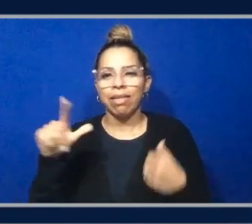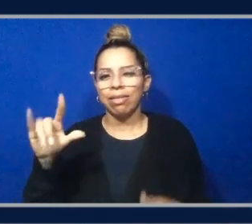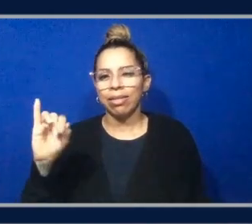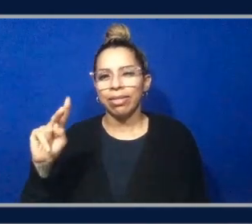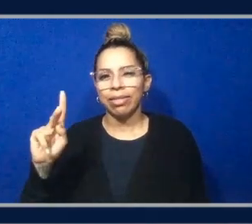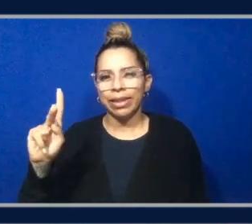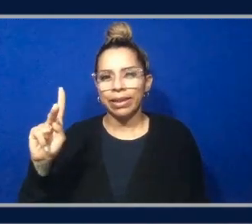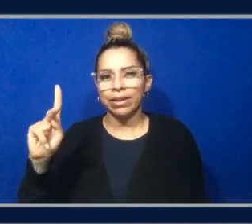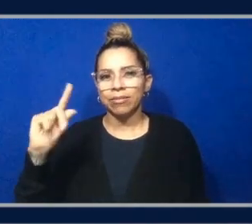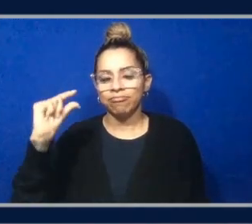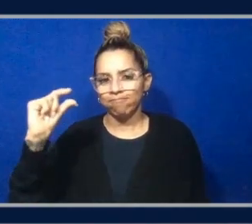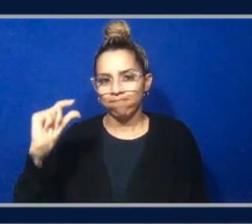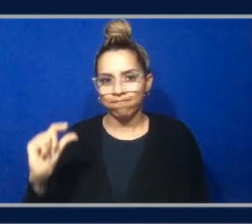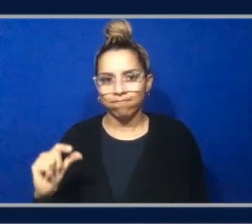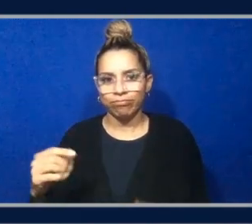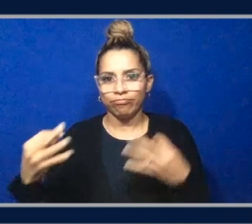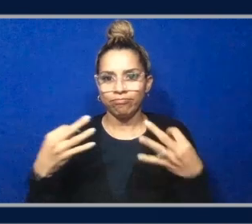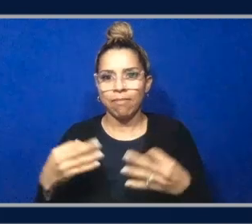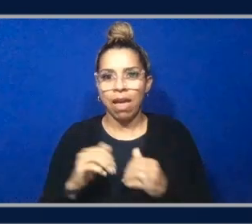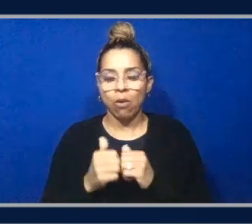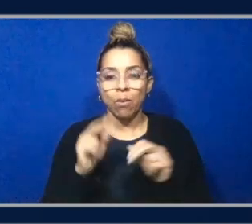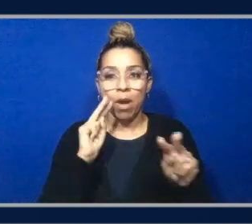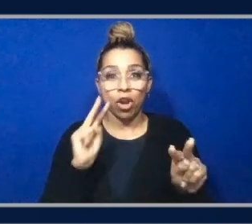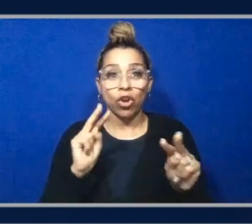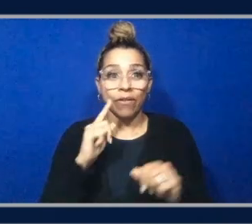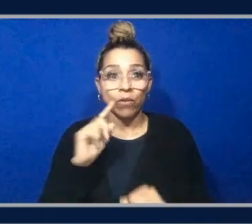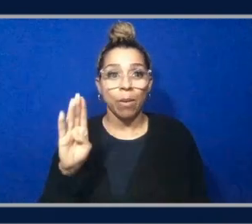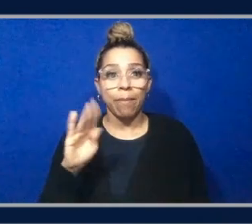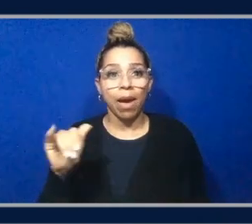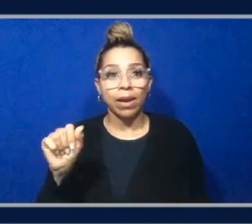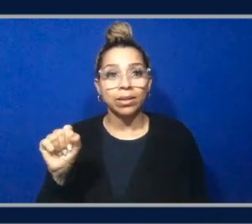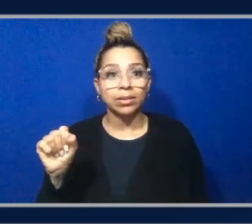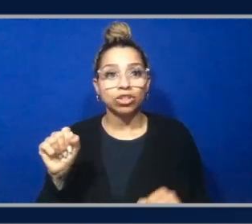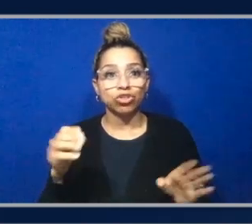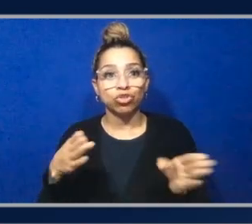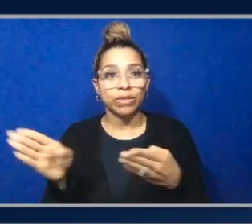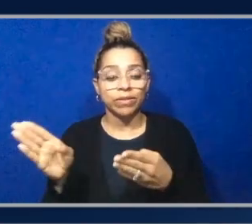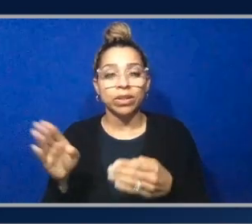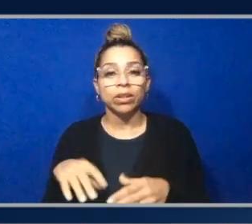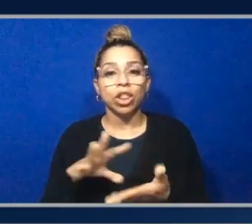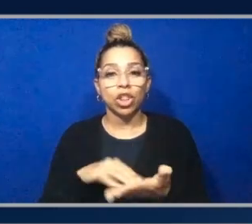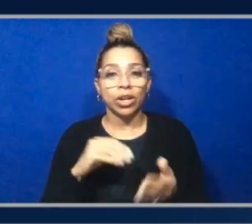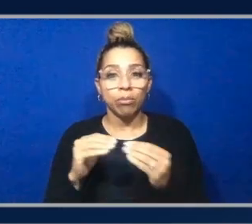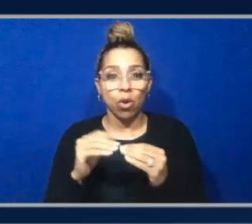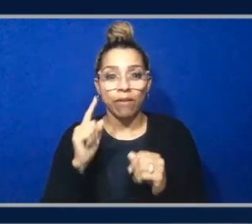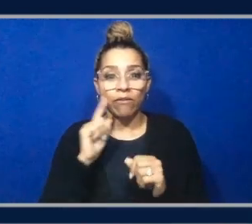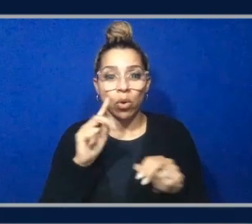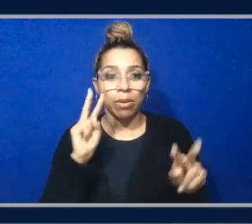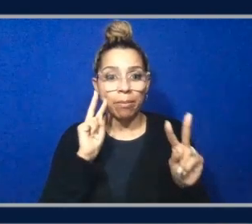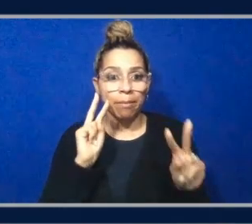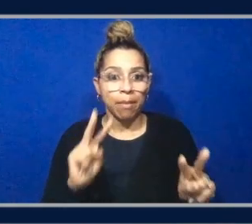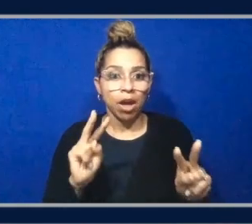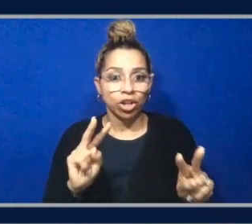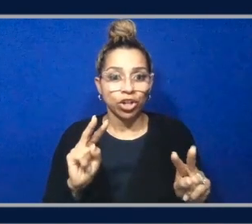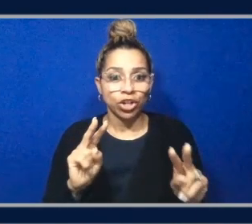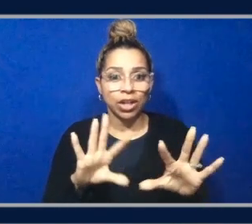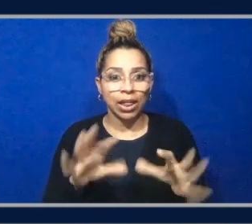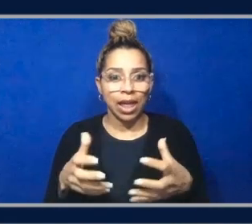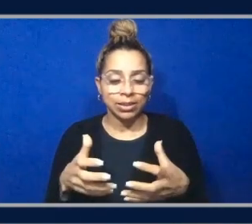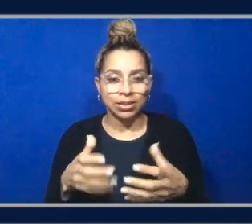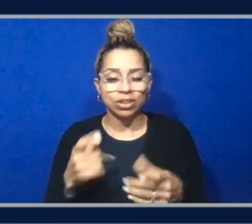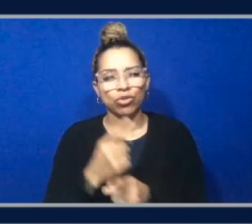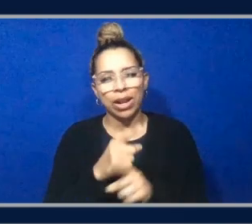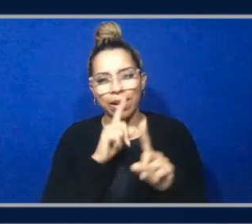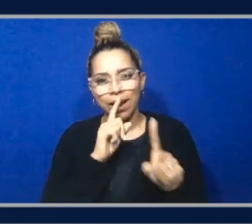to monitor for bias drift. It'll talk about learning more for the model bias monitor class, but the correct answer is what we also